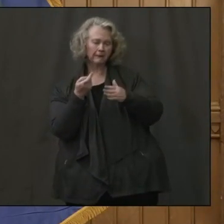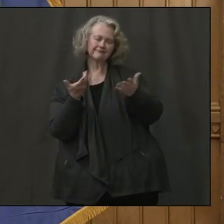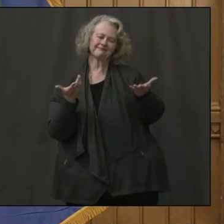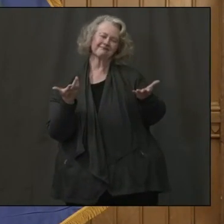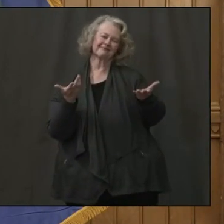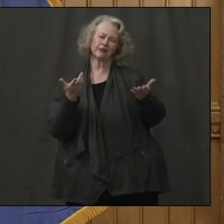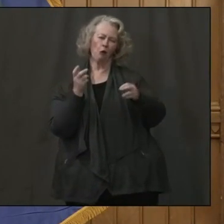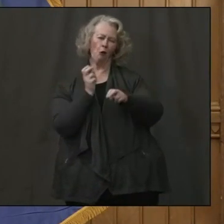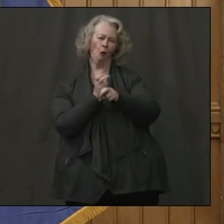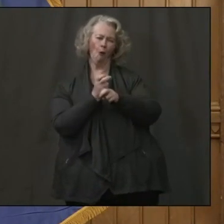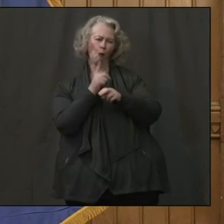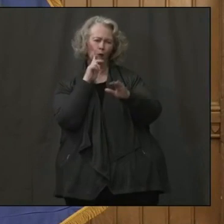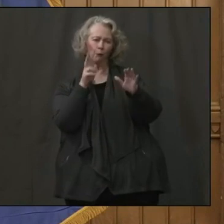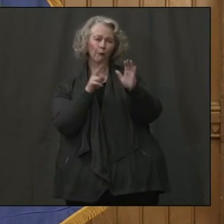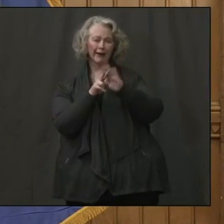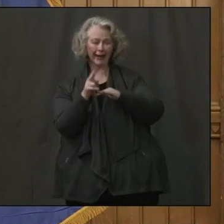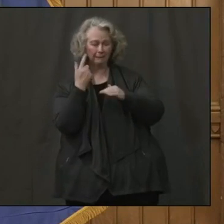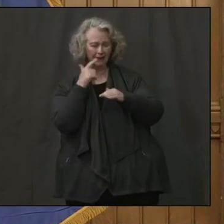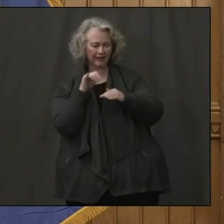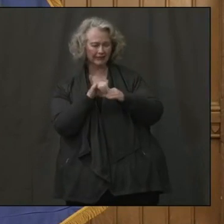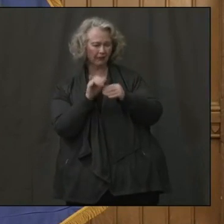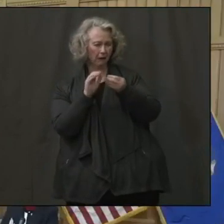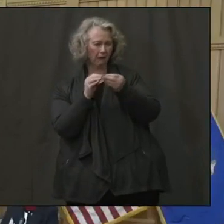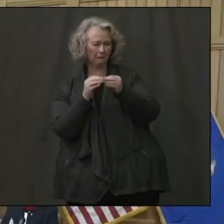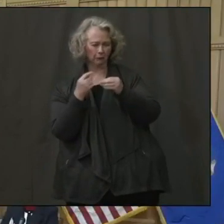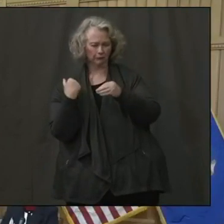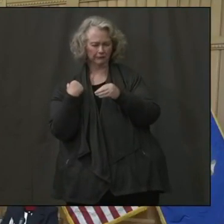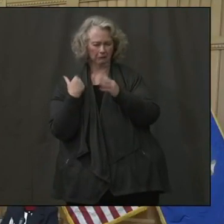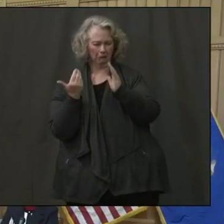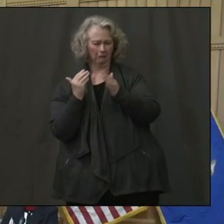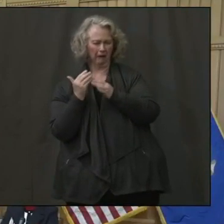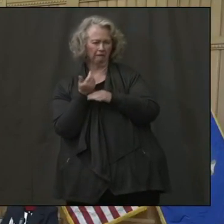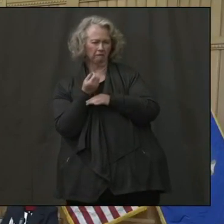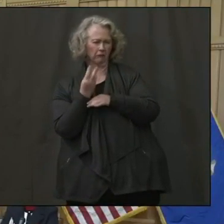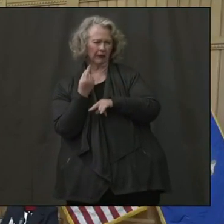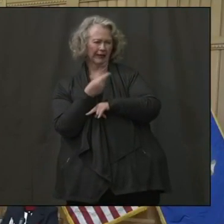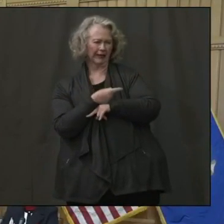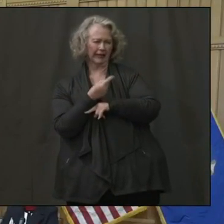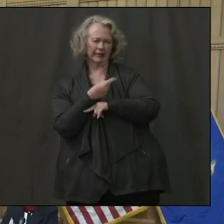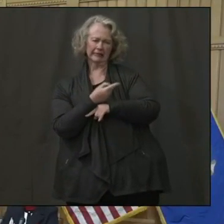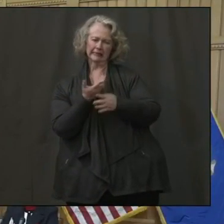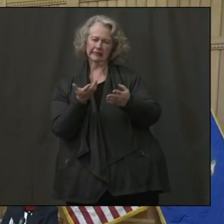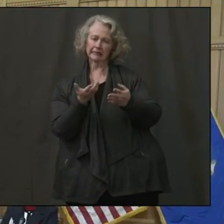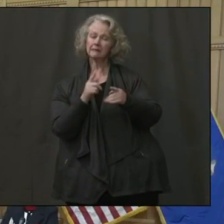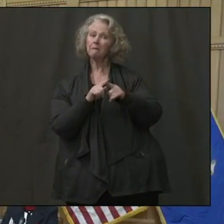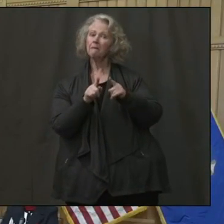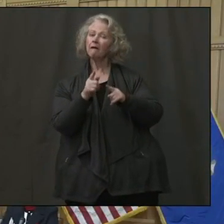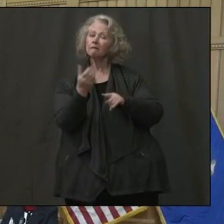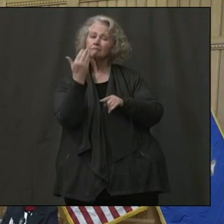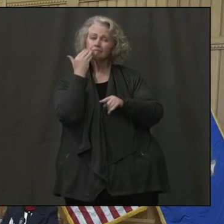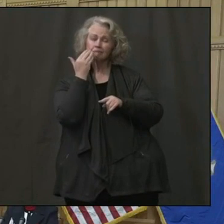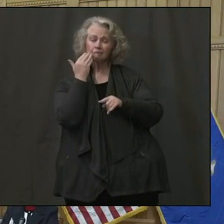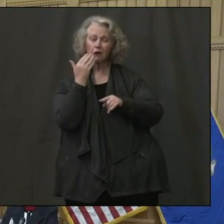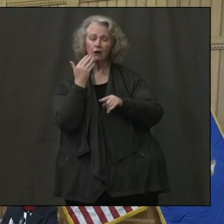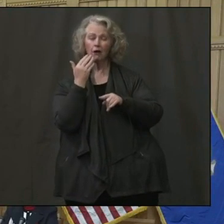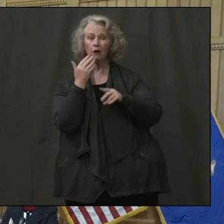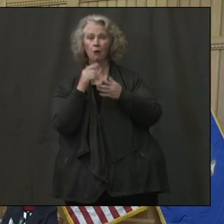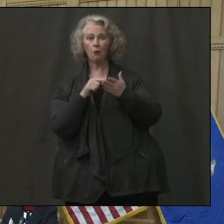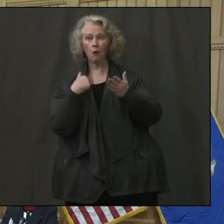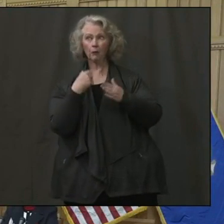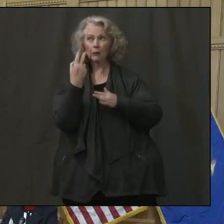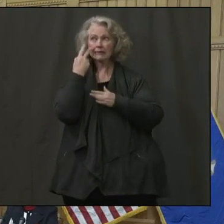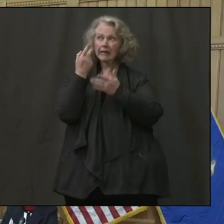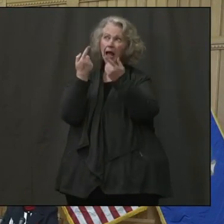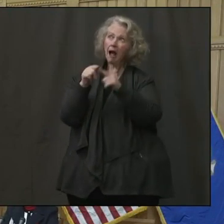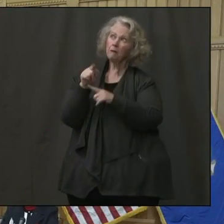in numbers. You can't jump to anything. But I do want to remind you, there's an enormous difference between Washington State and